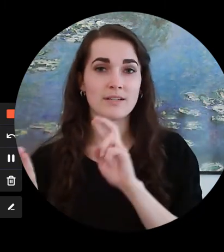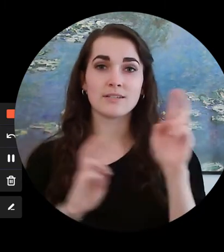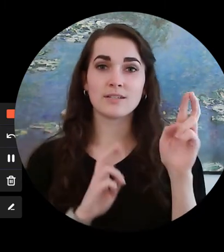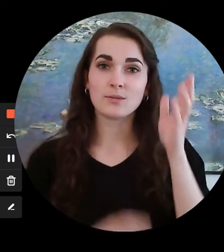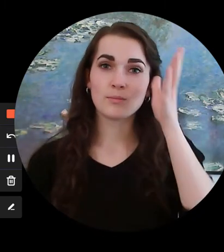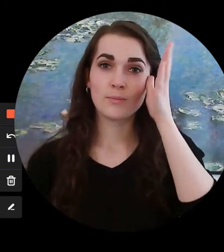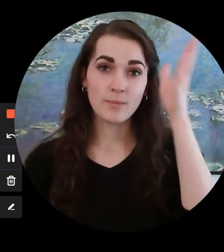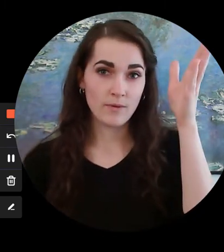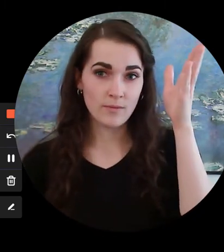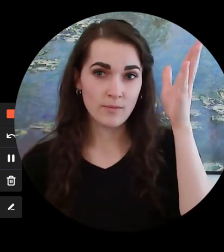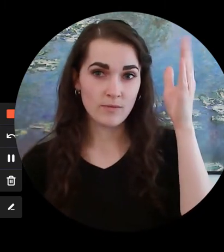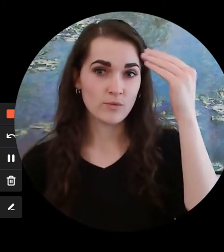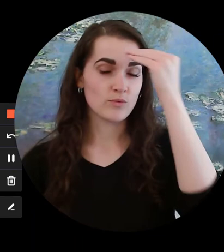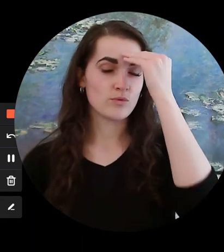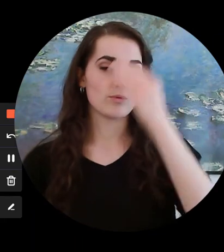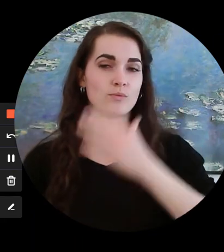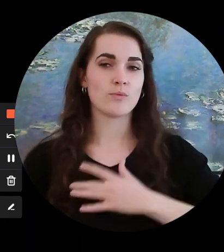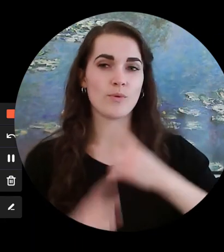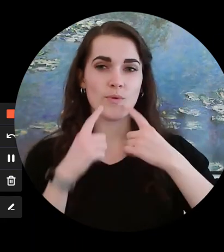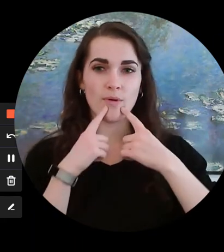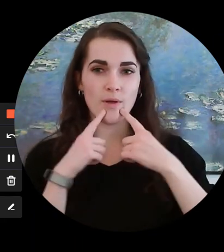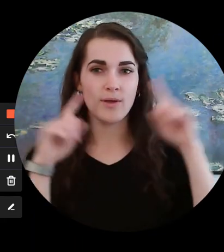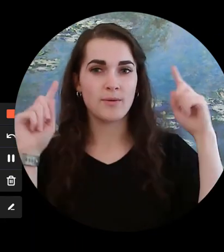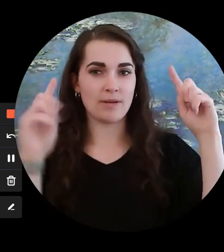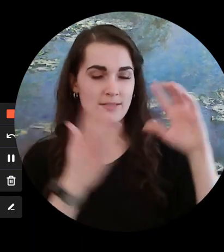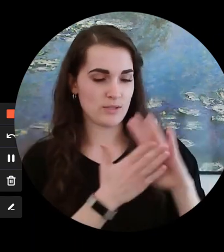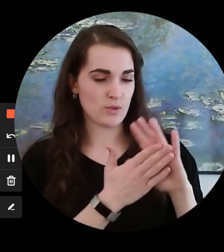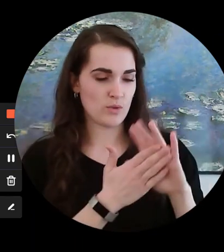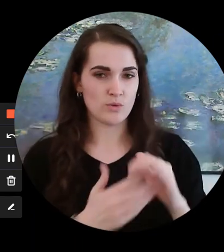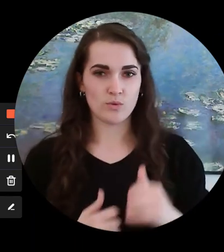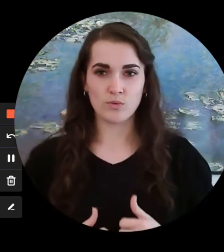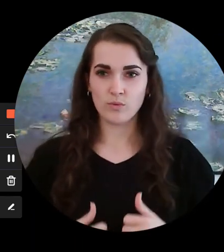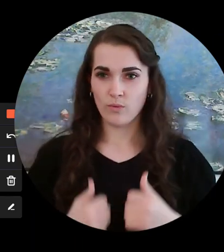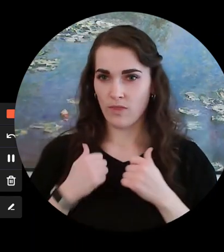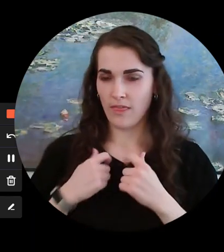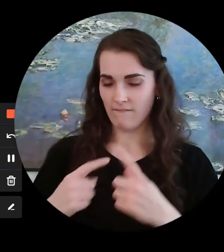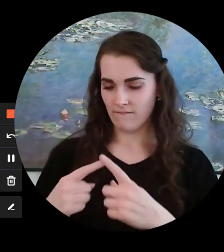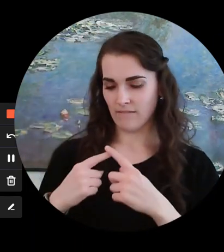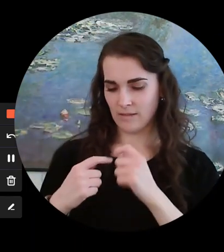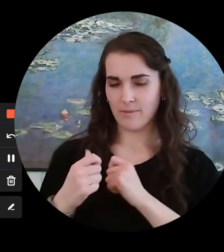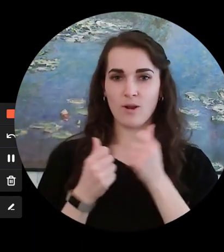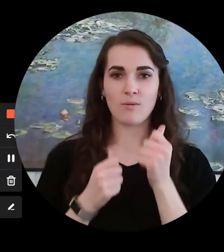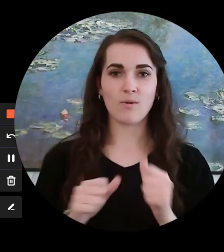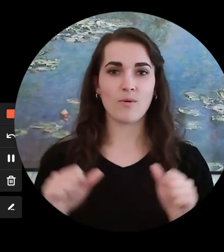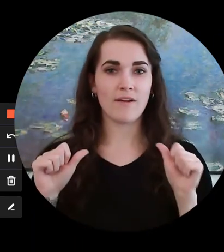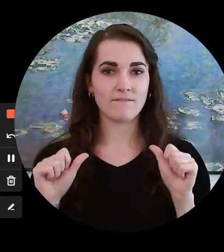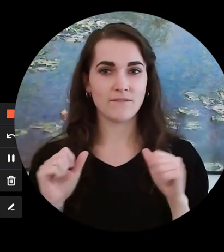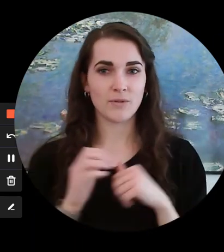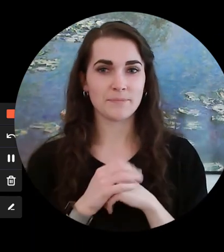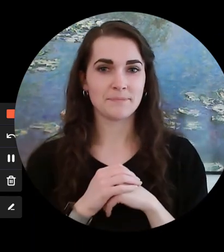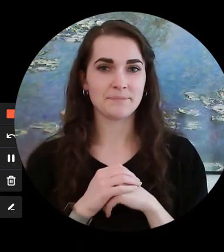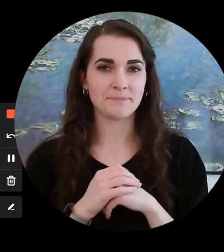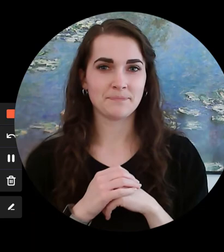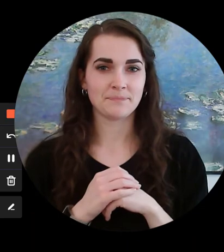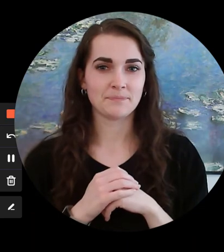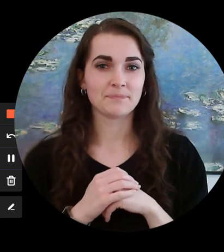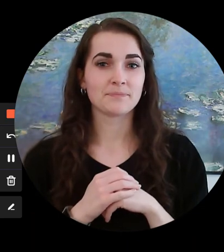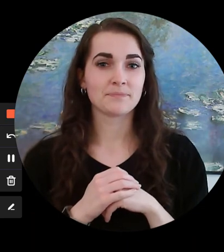work diligently to prepare for my future. I know my success in school and life is dependent on my own effort.